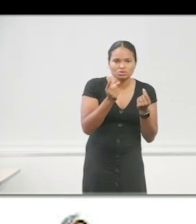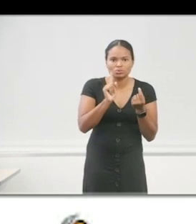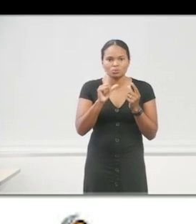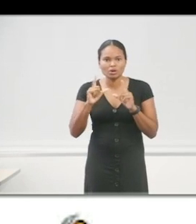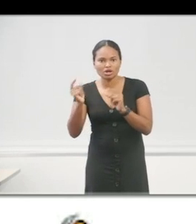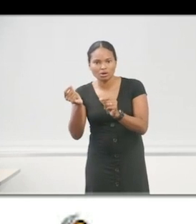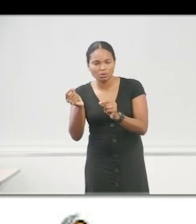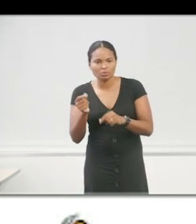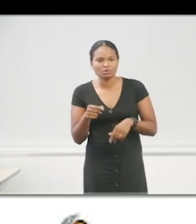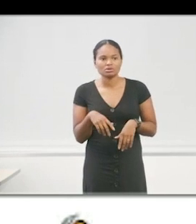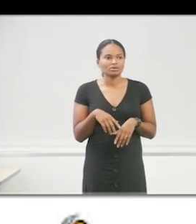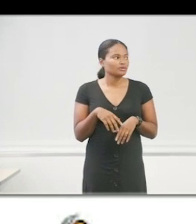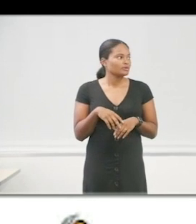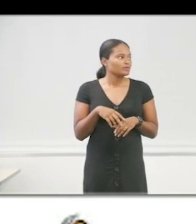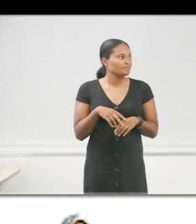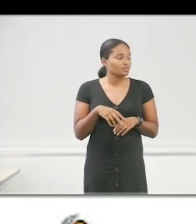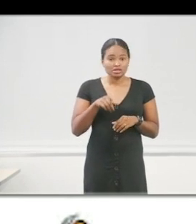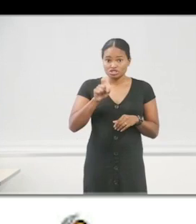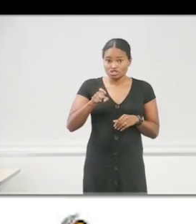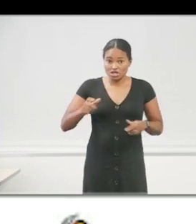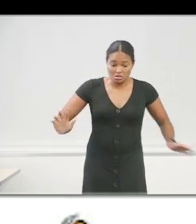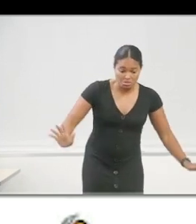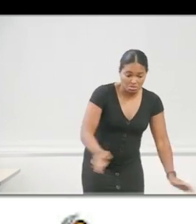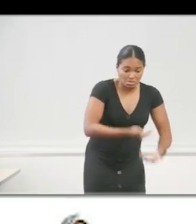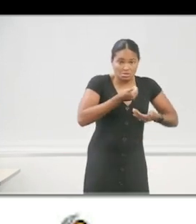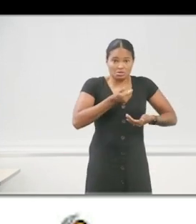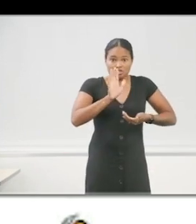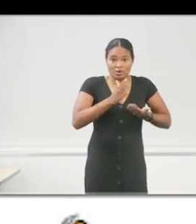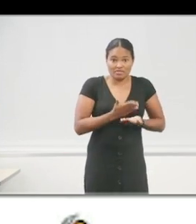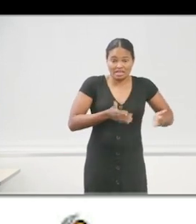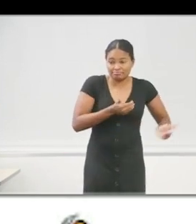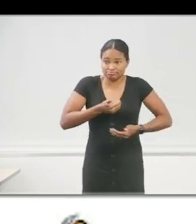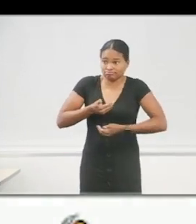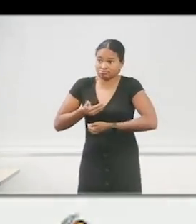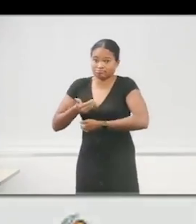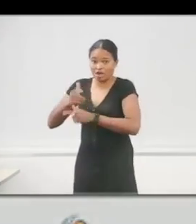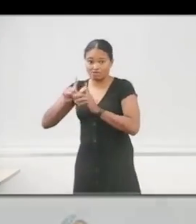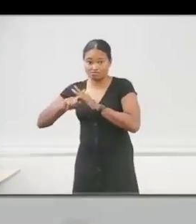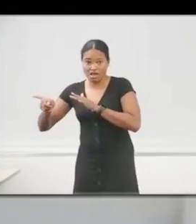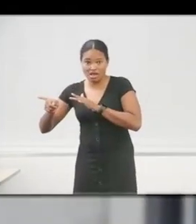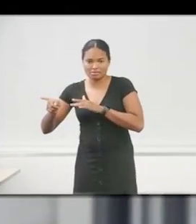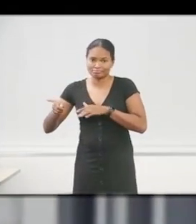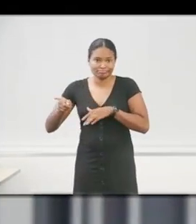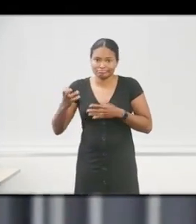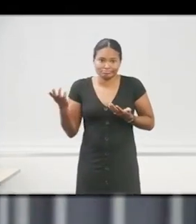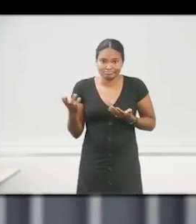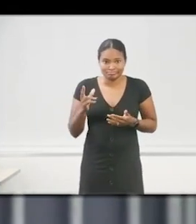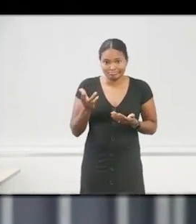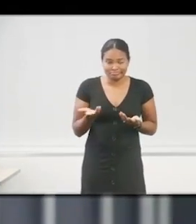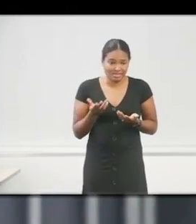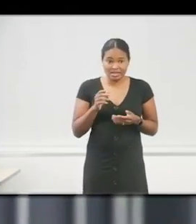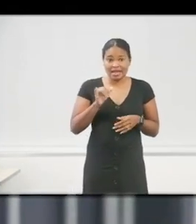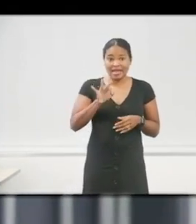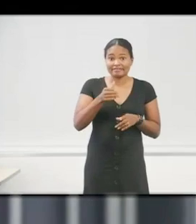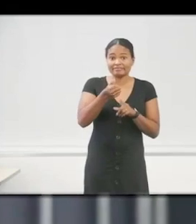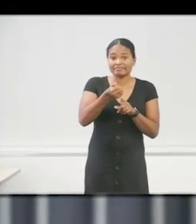you gather everything up with you and run out? Okay. If you're a fireman, you just, you grab, you know, the